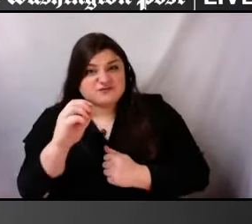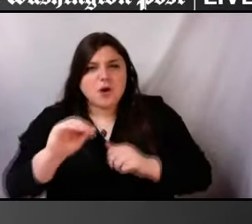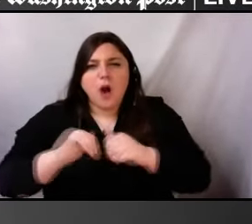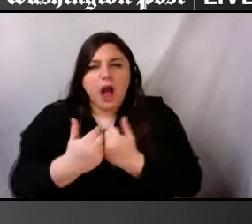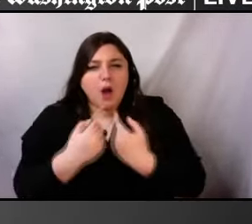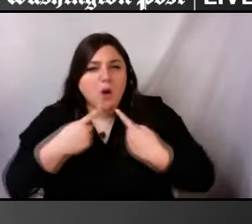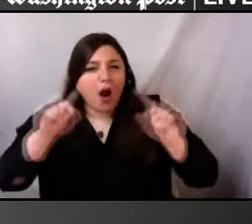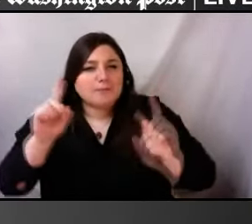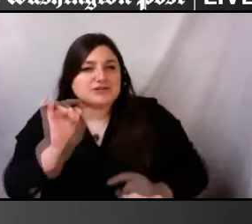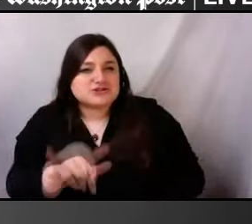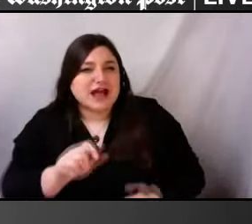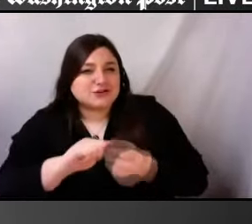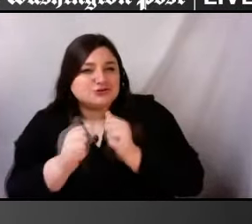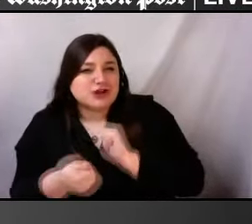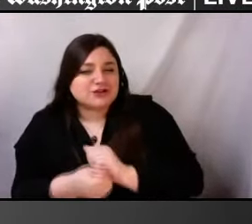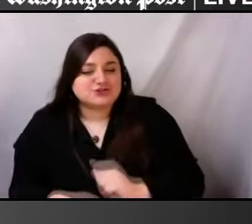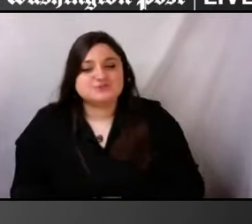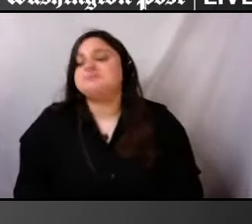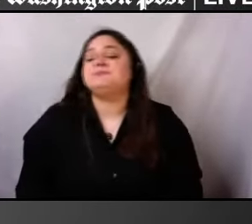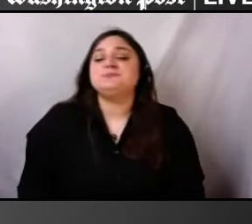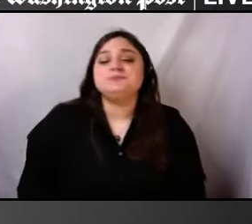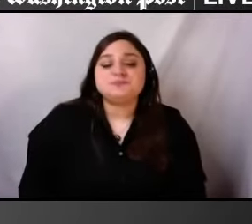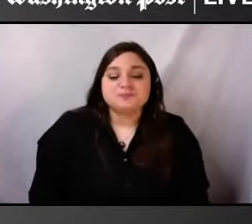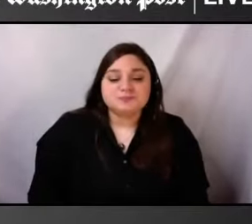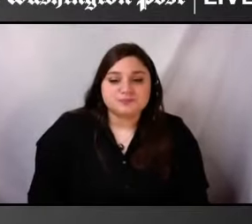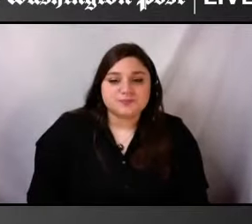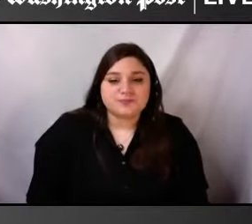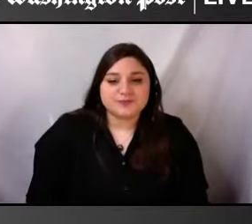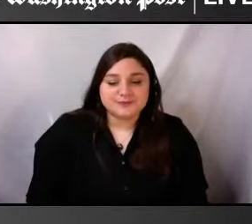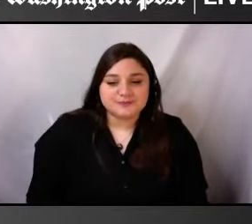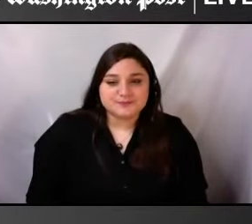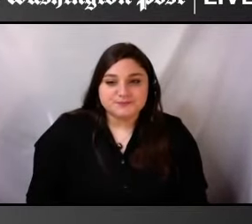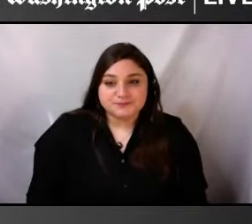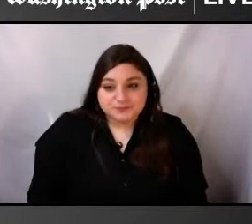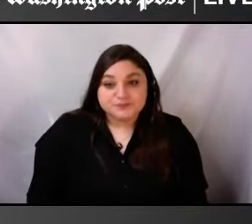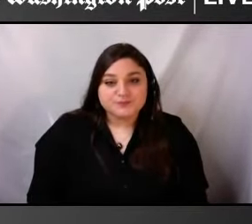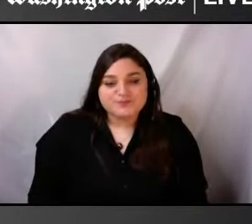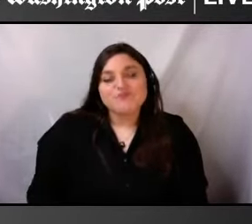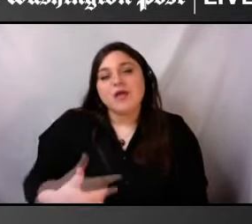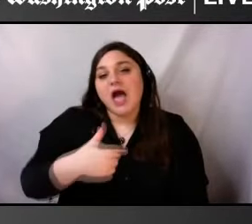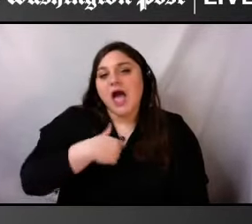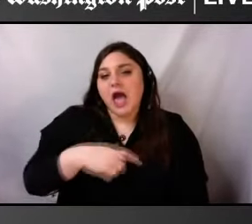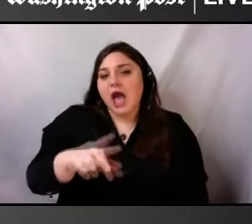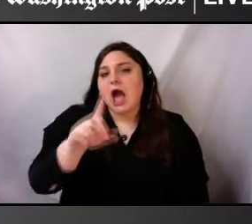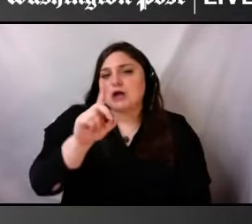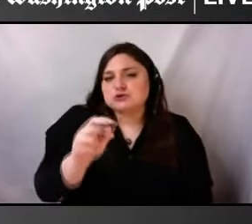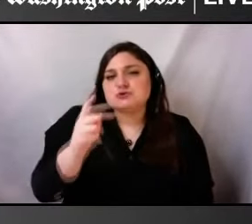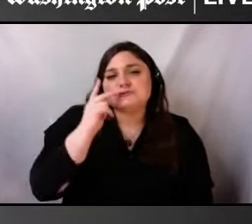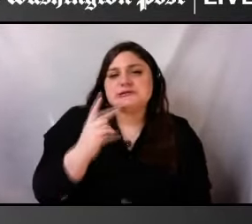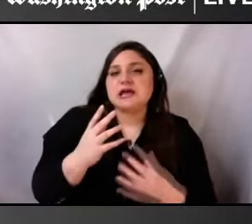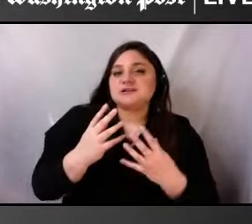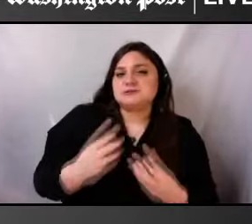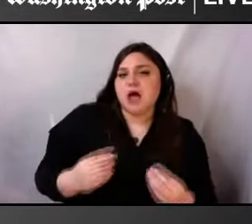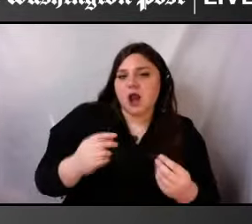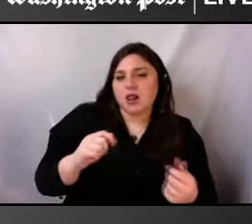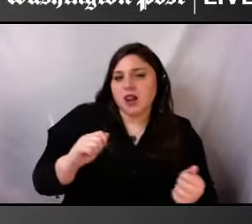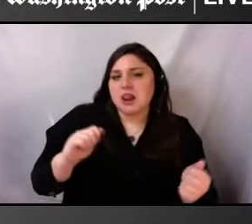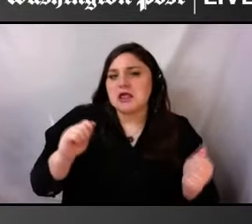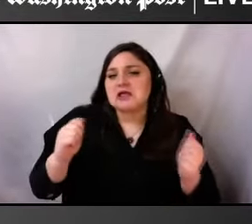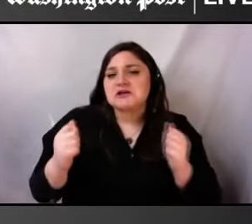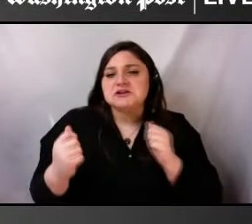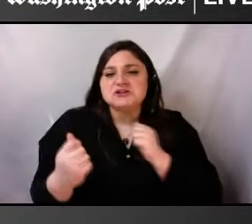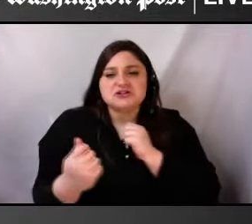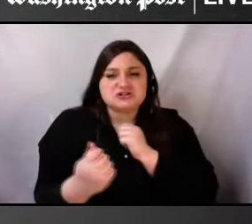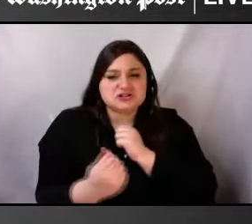I do see change happening. It's subtle, but it's happening. I want to go